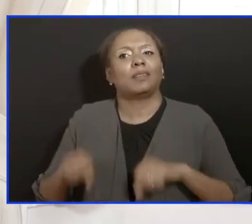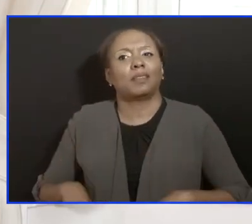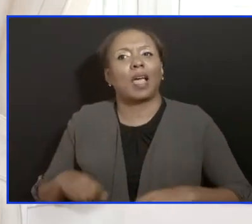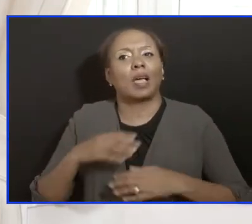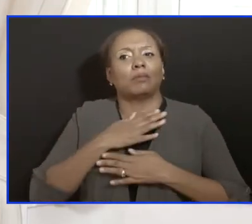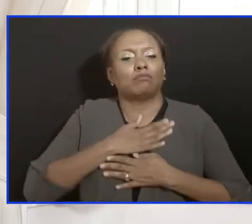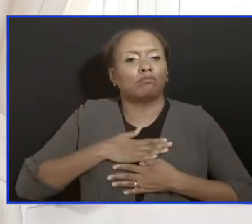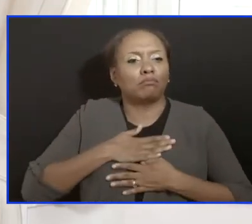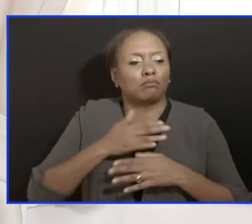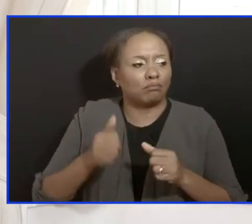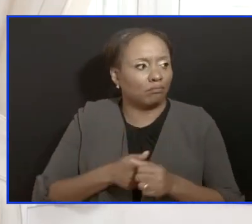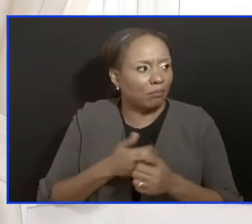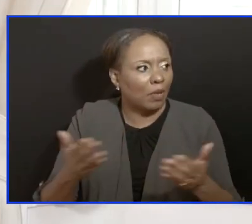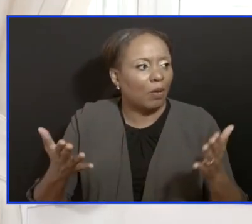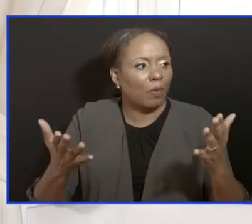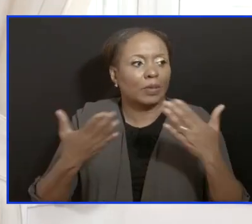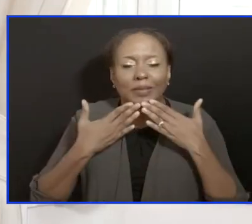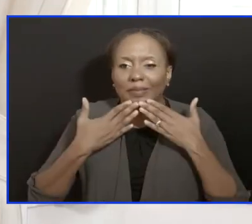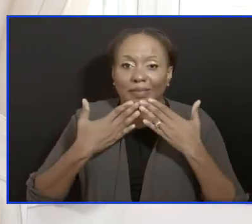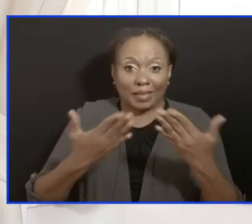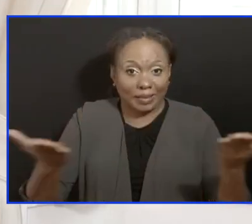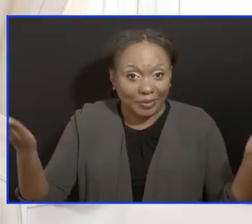So that's, first of all, I want to say thanks.